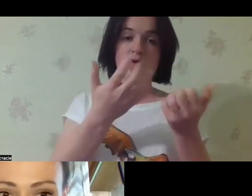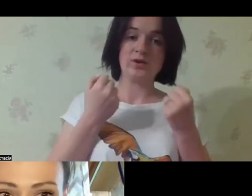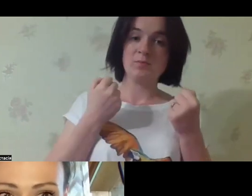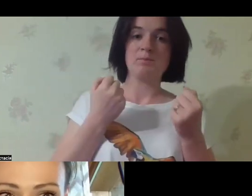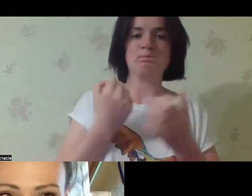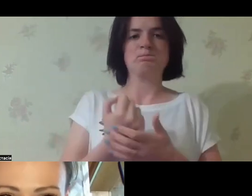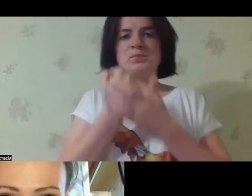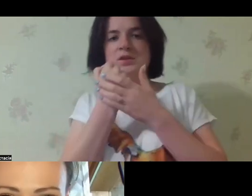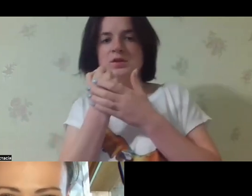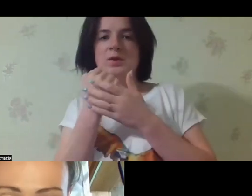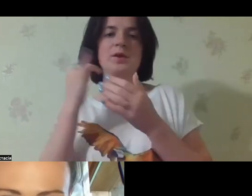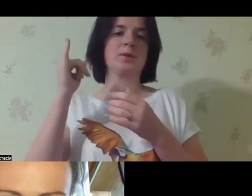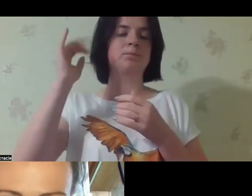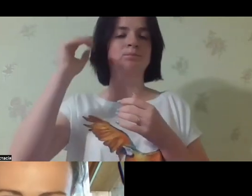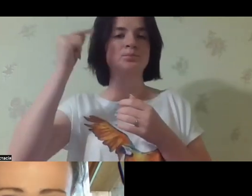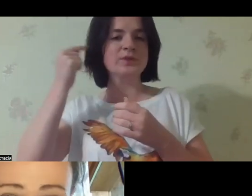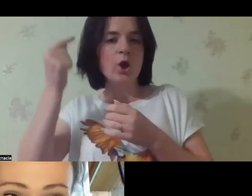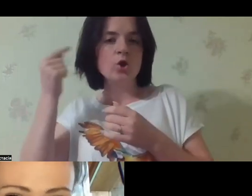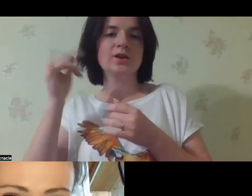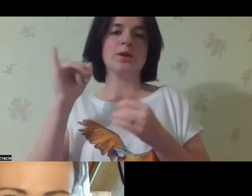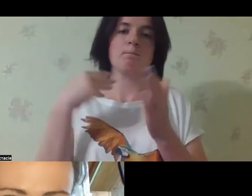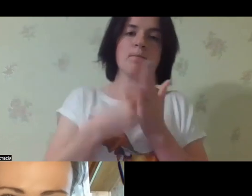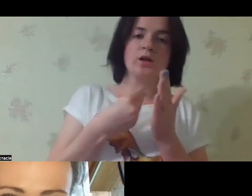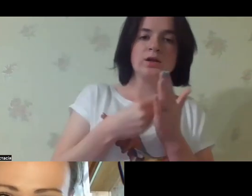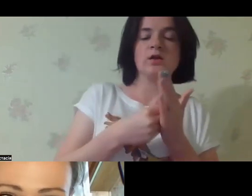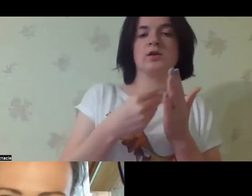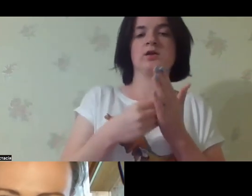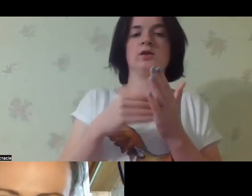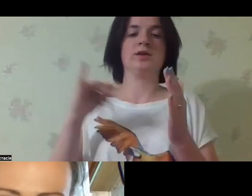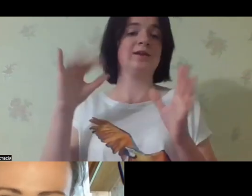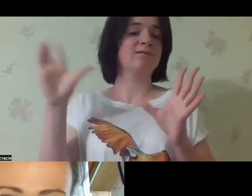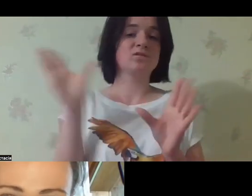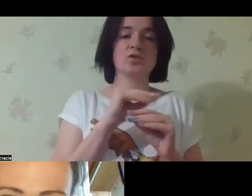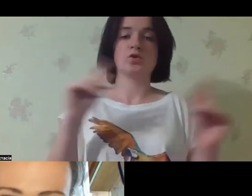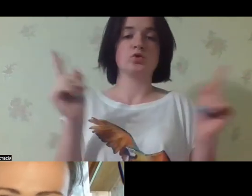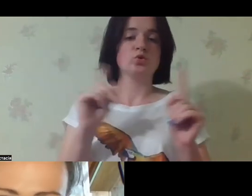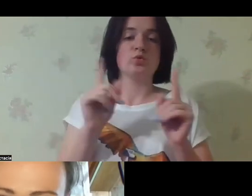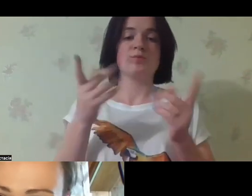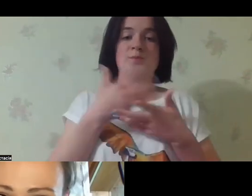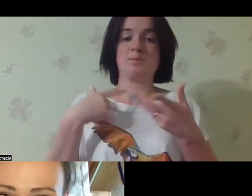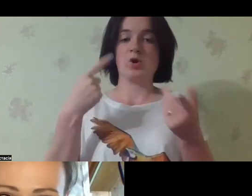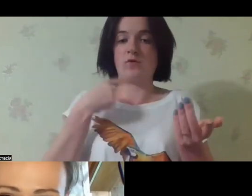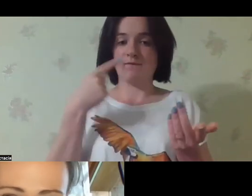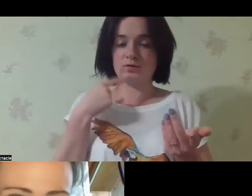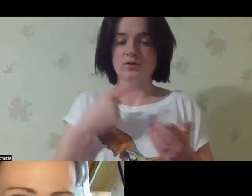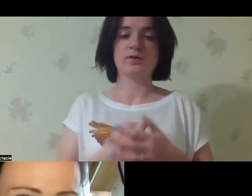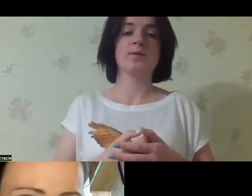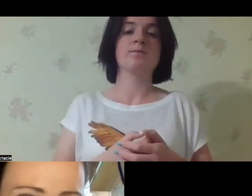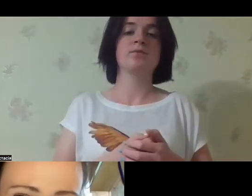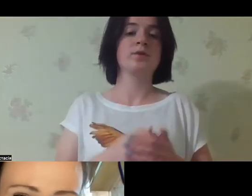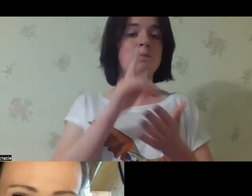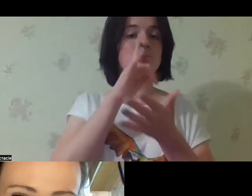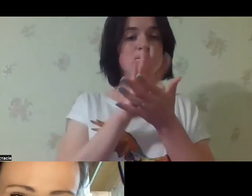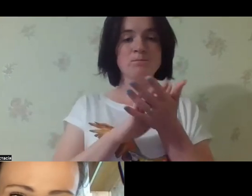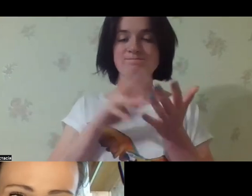in a family before. If his family could receive the support in due time, the psychological, the